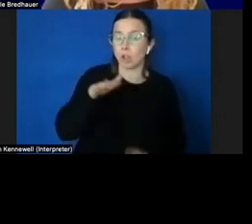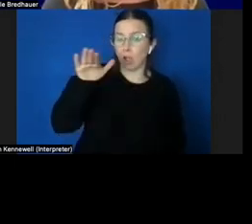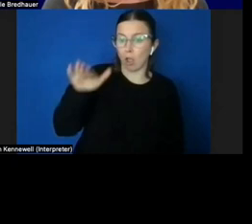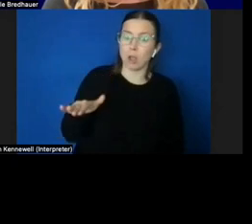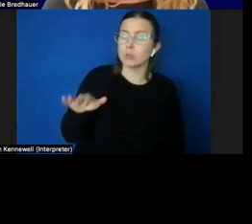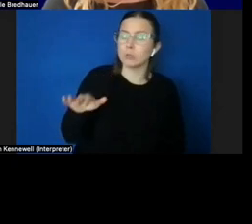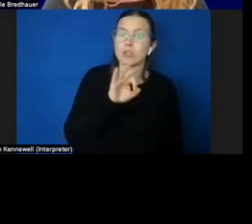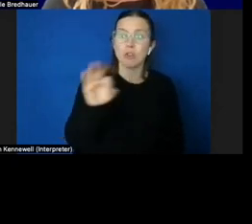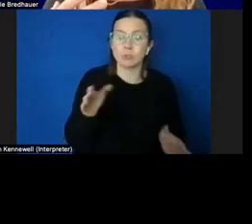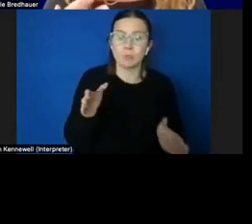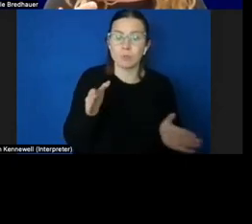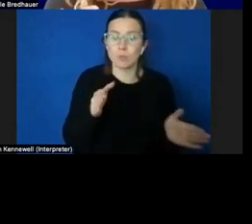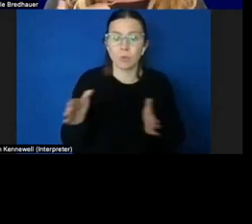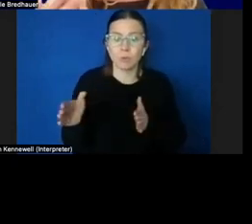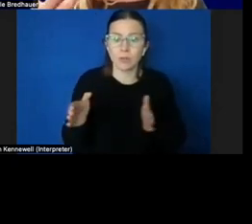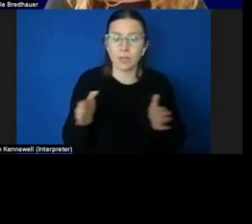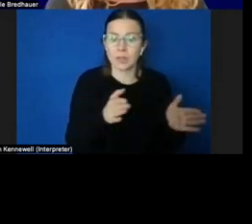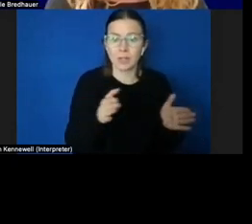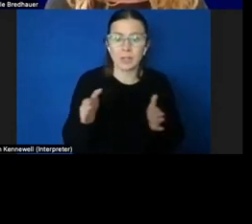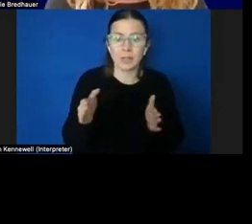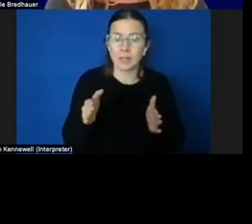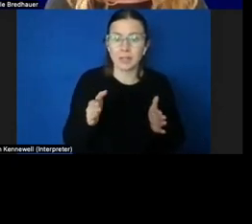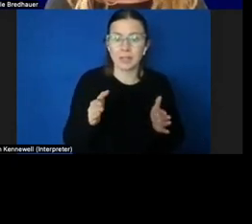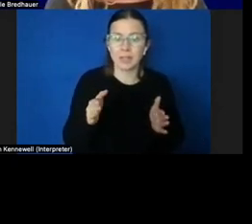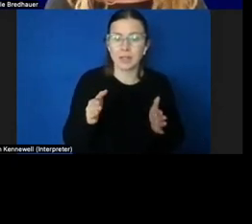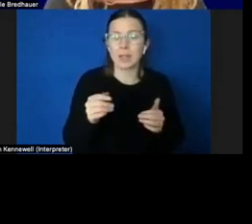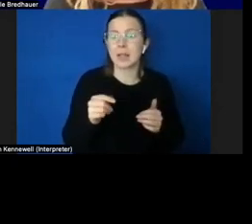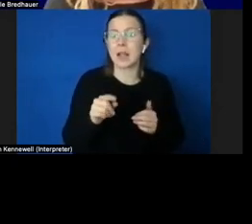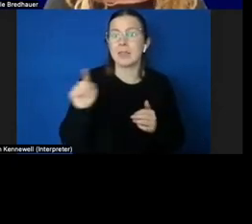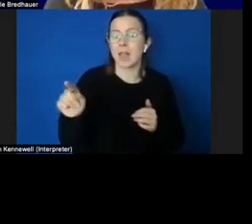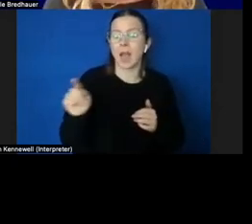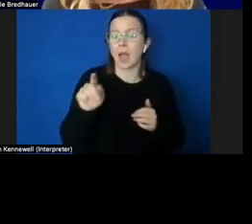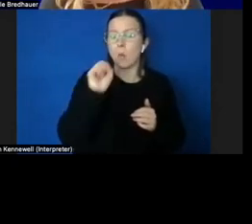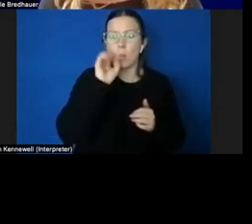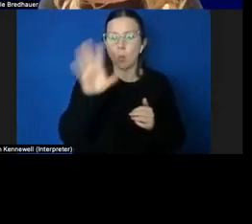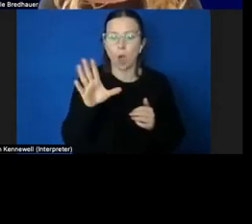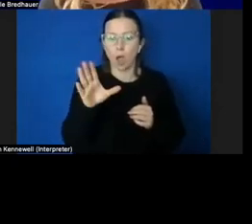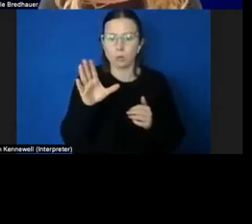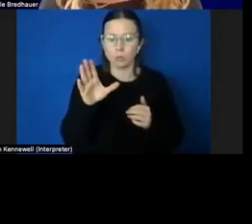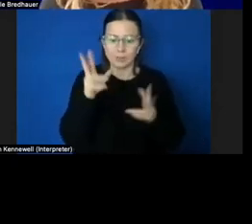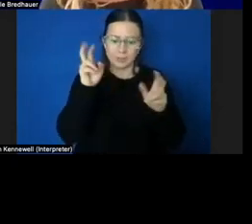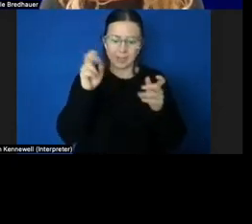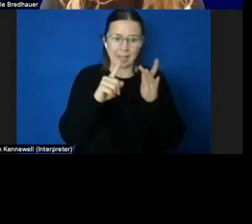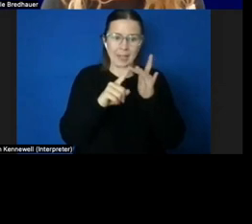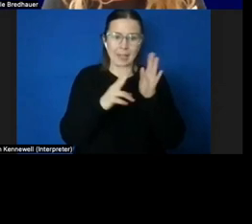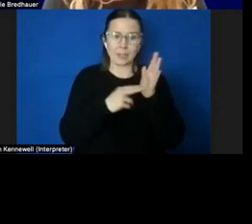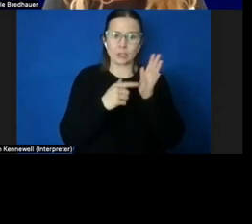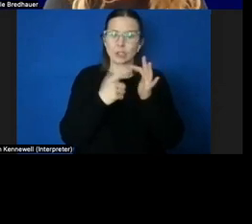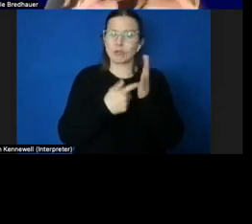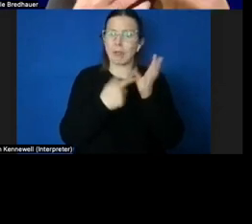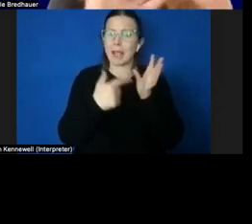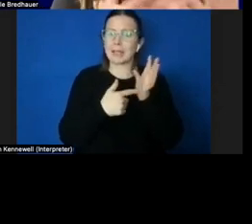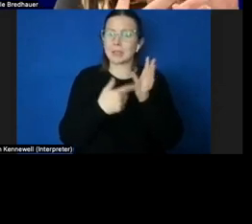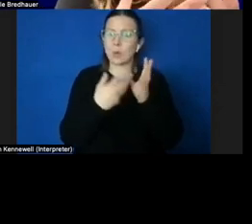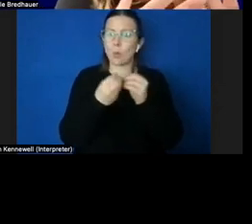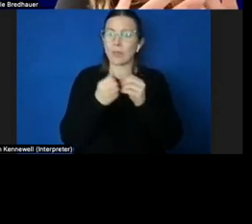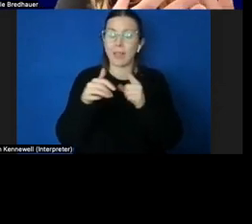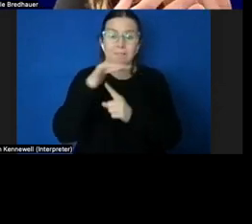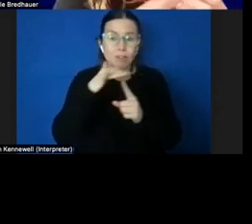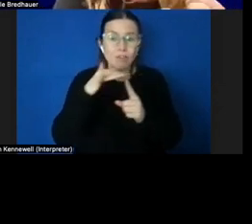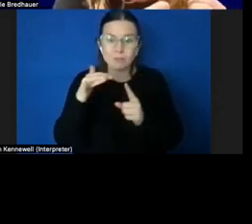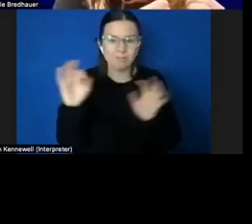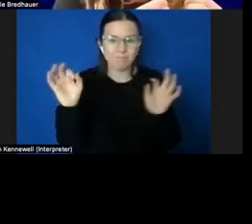they won't be interacting with their environment as much. They may be paying